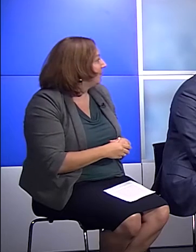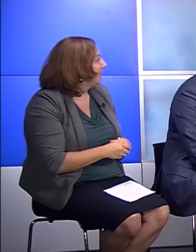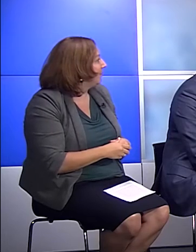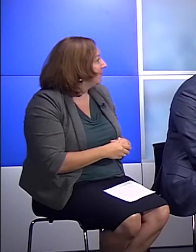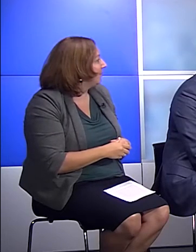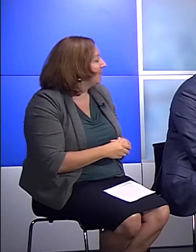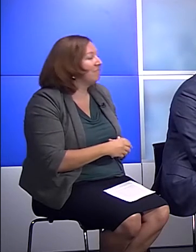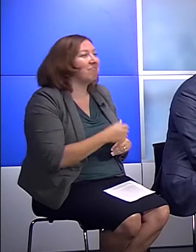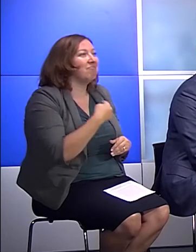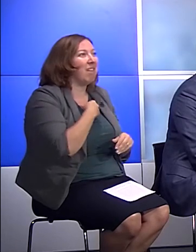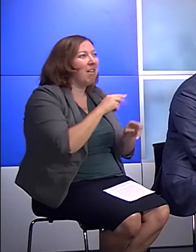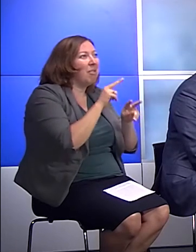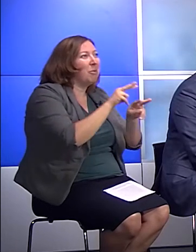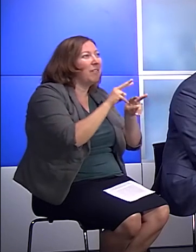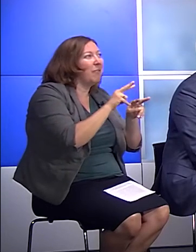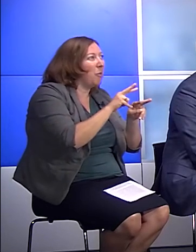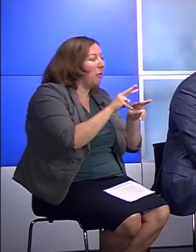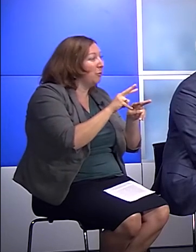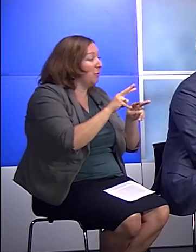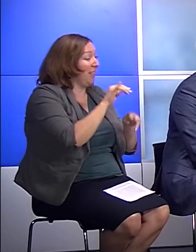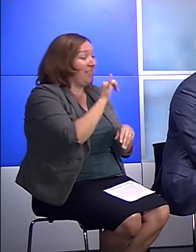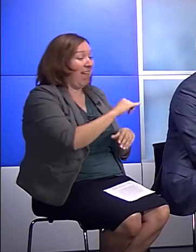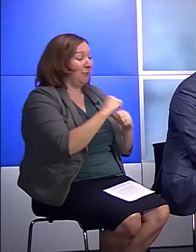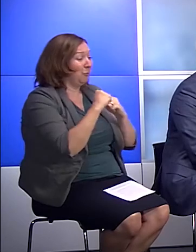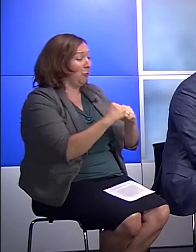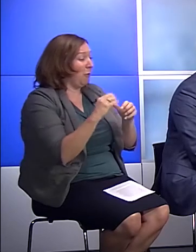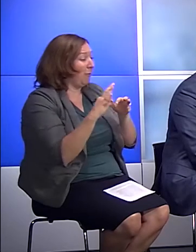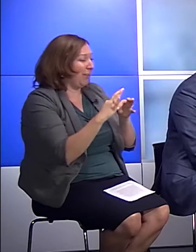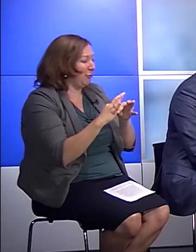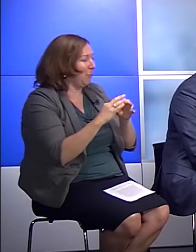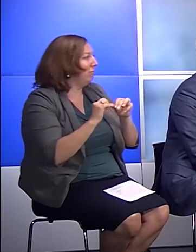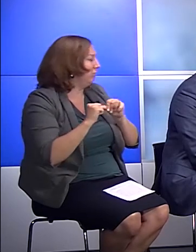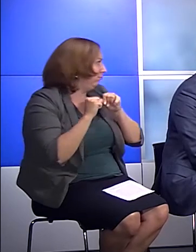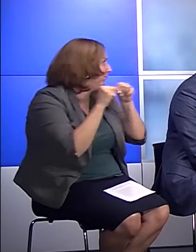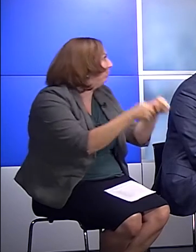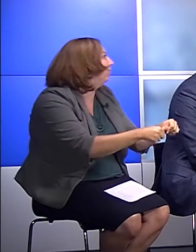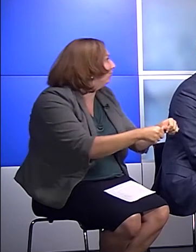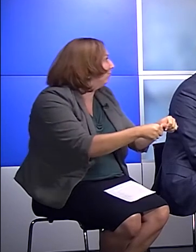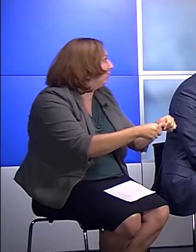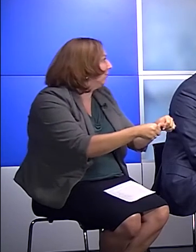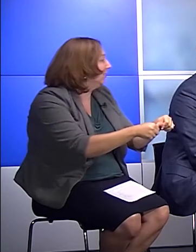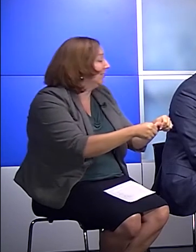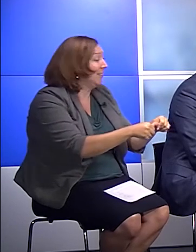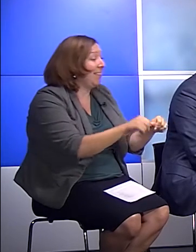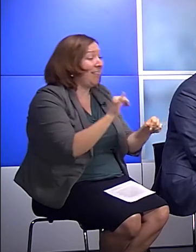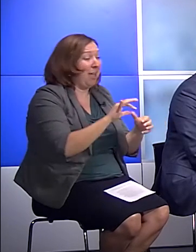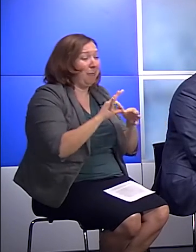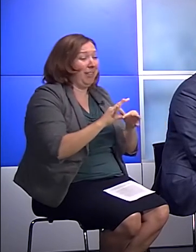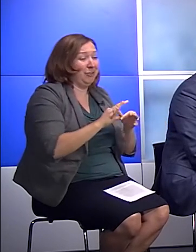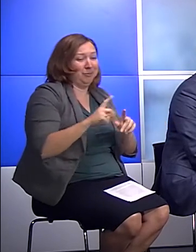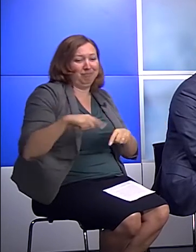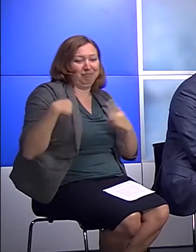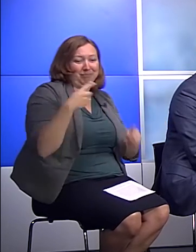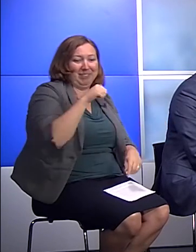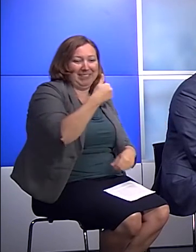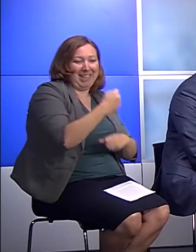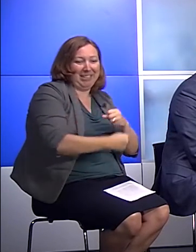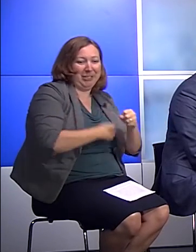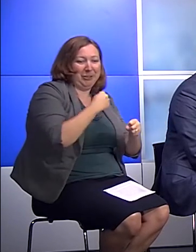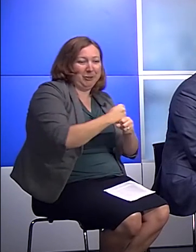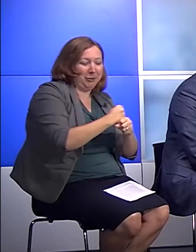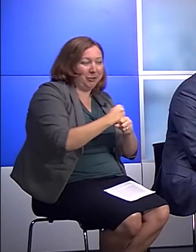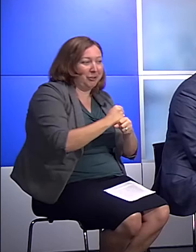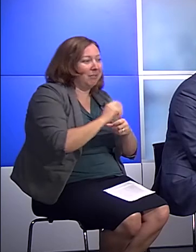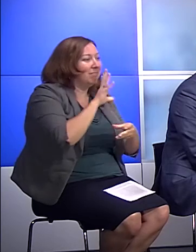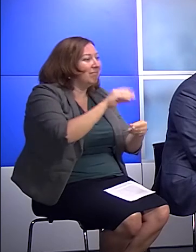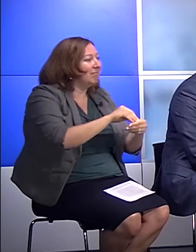I'm looking forward to continuing the strong relationship that we have had for, at least I have had for the last 10 years with TR-41